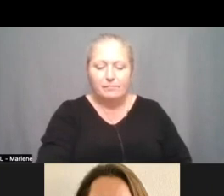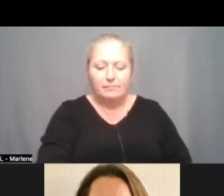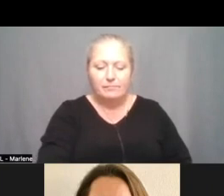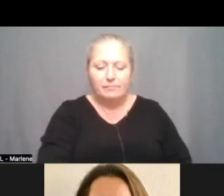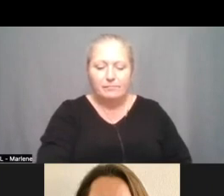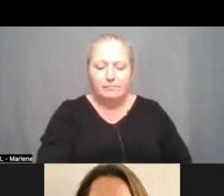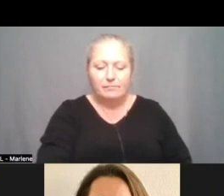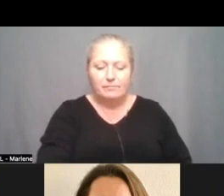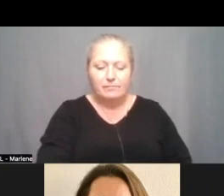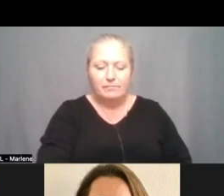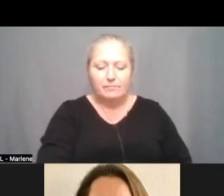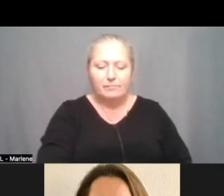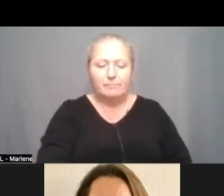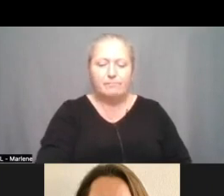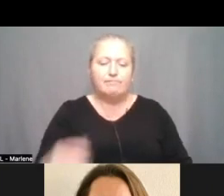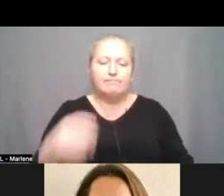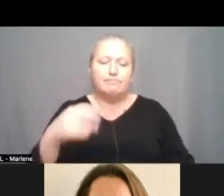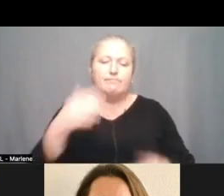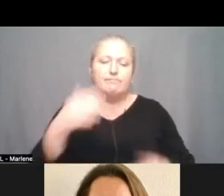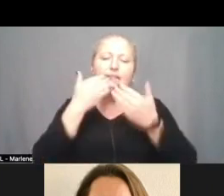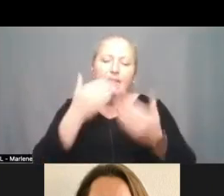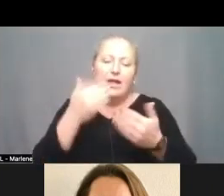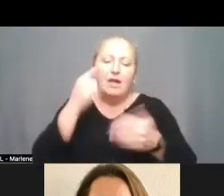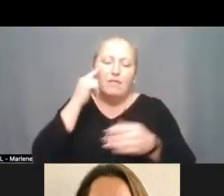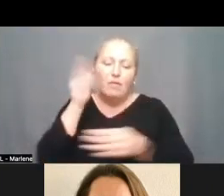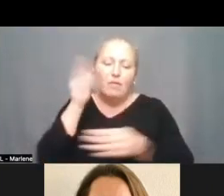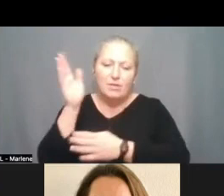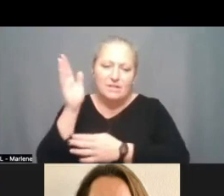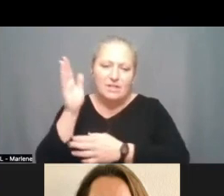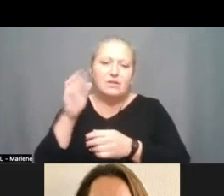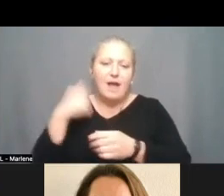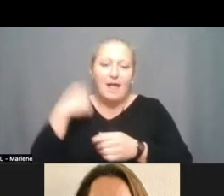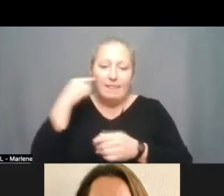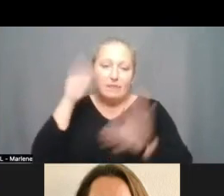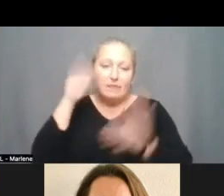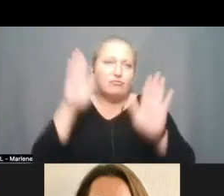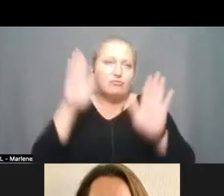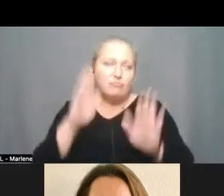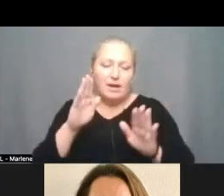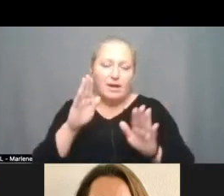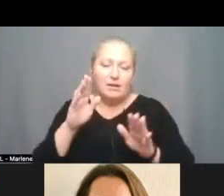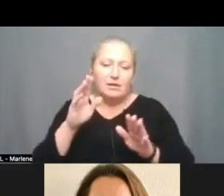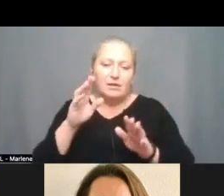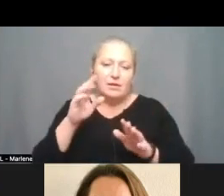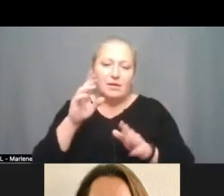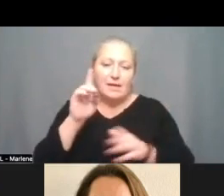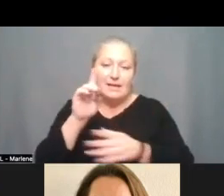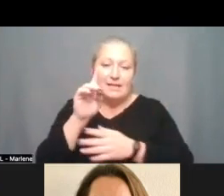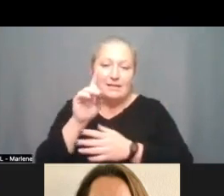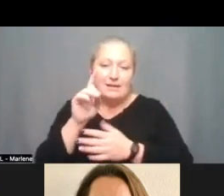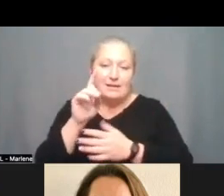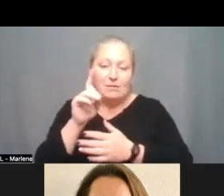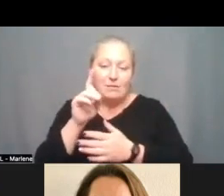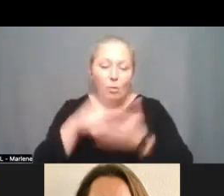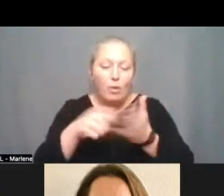i'll also just chime in and um thank you guys for the presentation uh i think it's great in terms of the mid-year review and seeing where we're